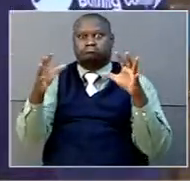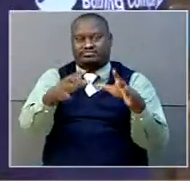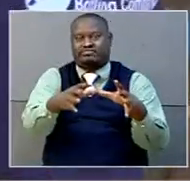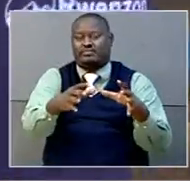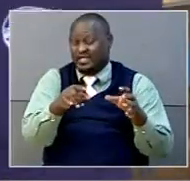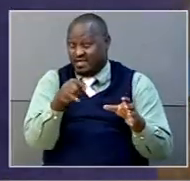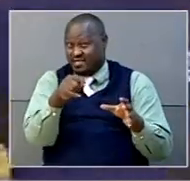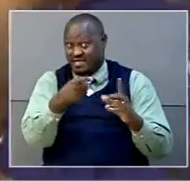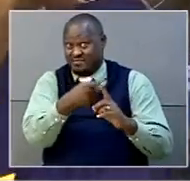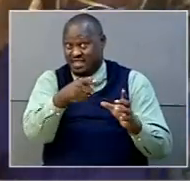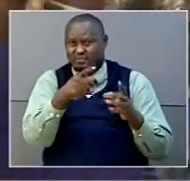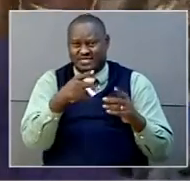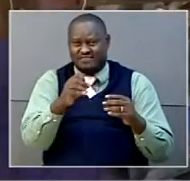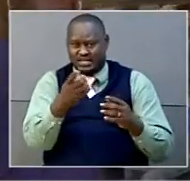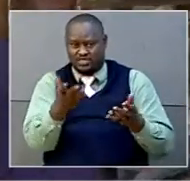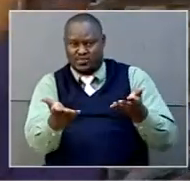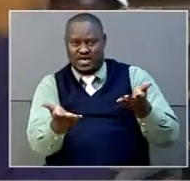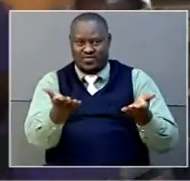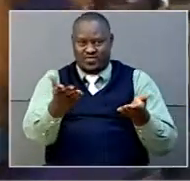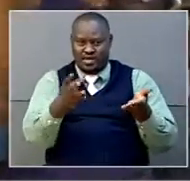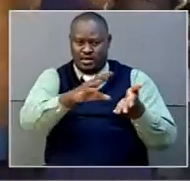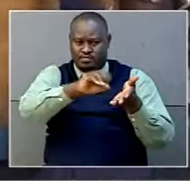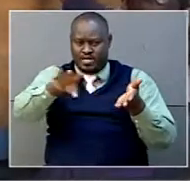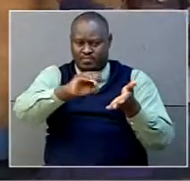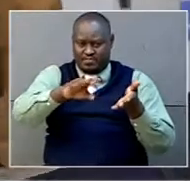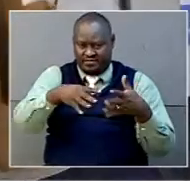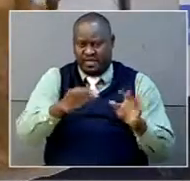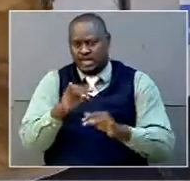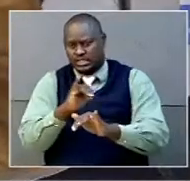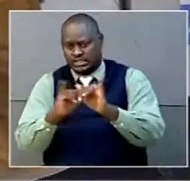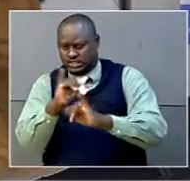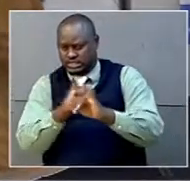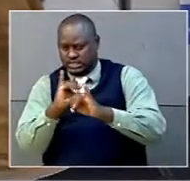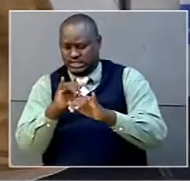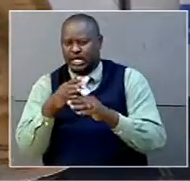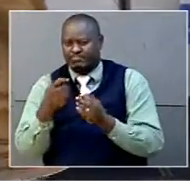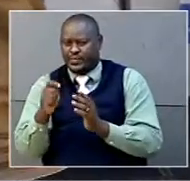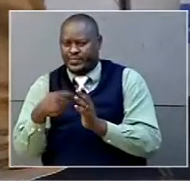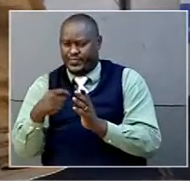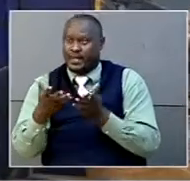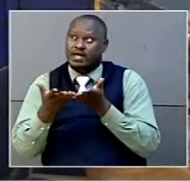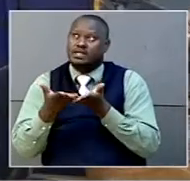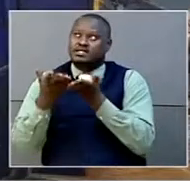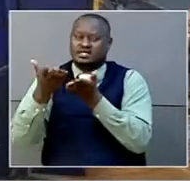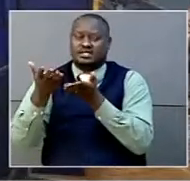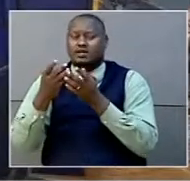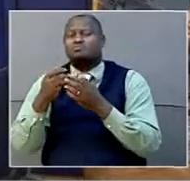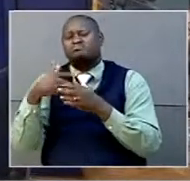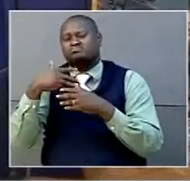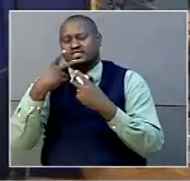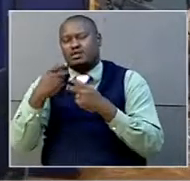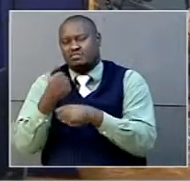Here, the plastics are weighed, sorted, cleaned, and later recycled into export material used in the making of various products.